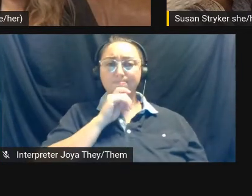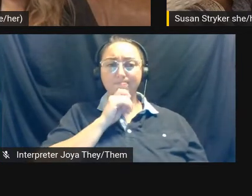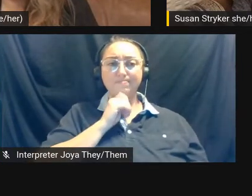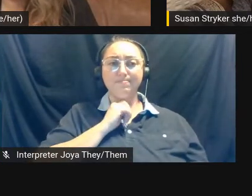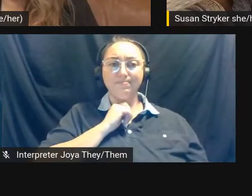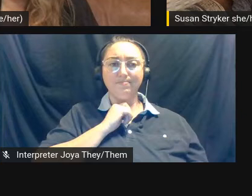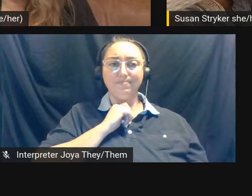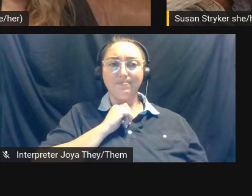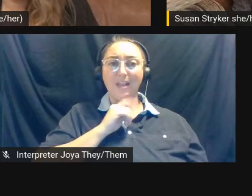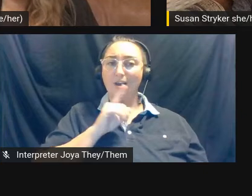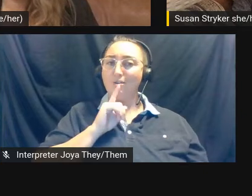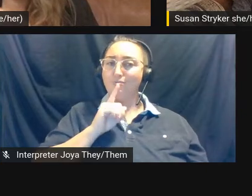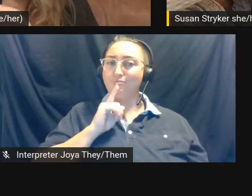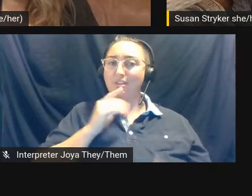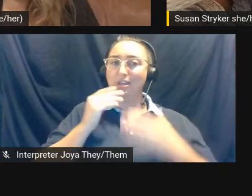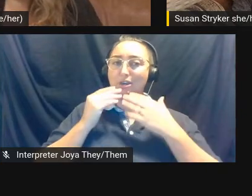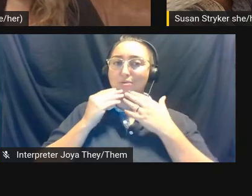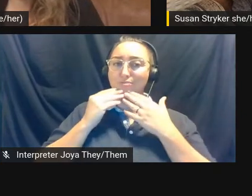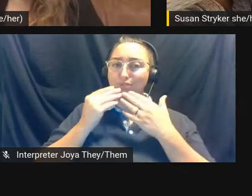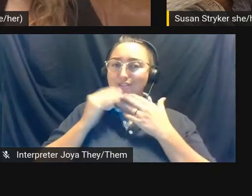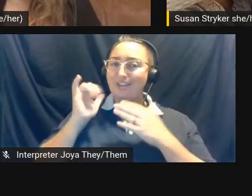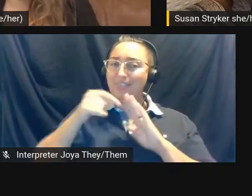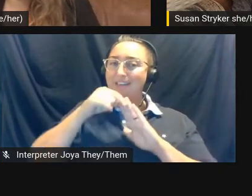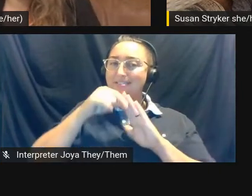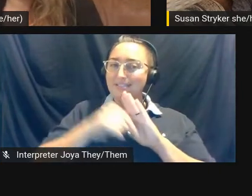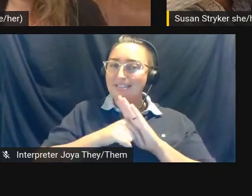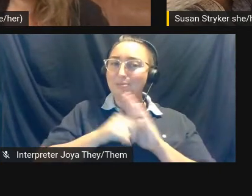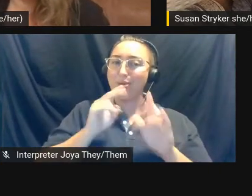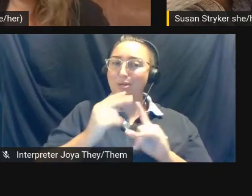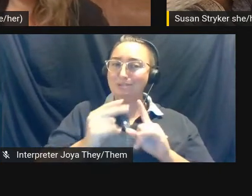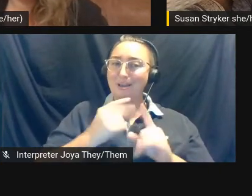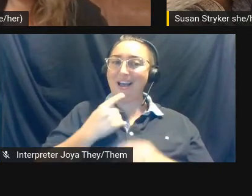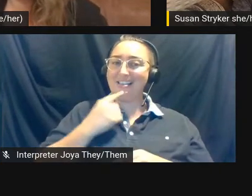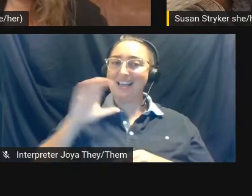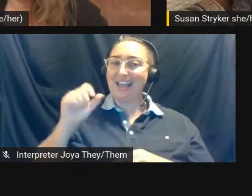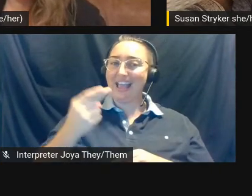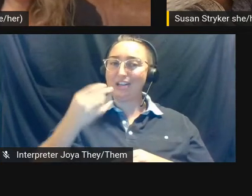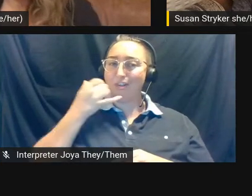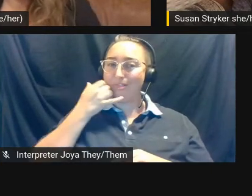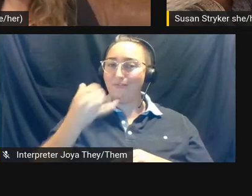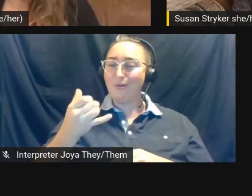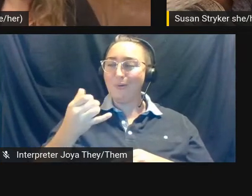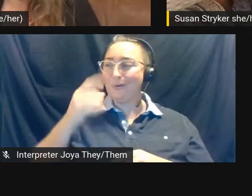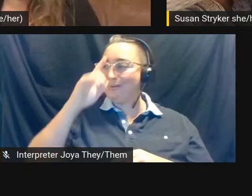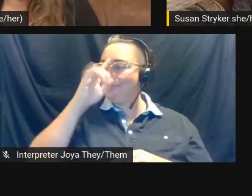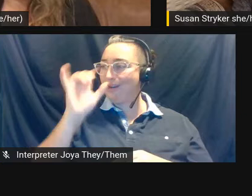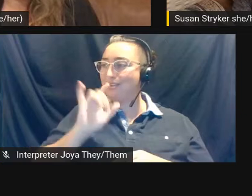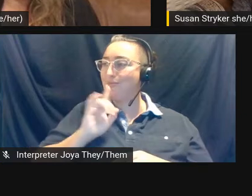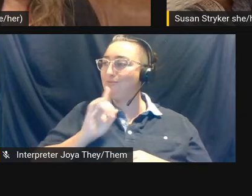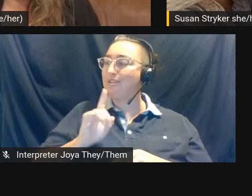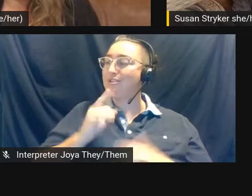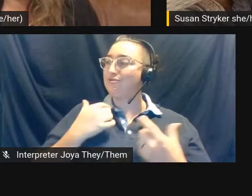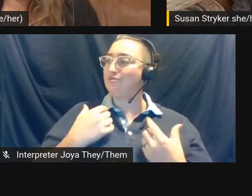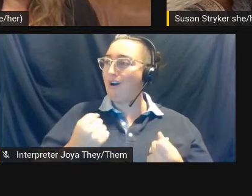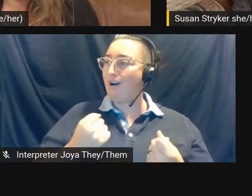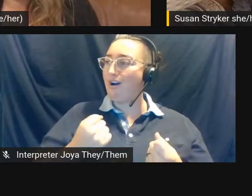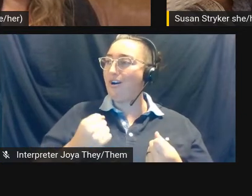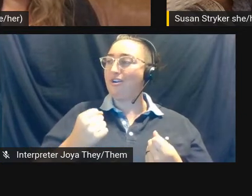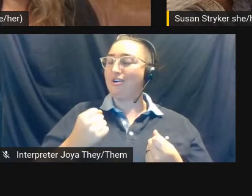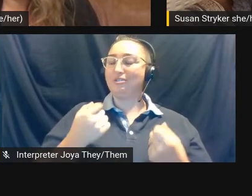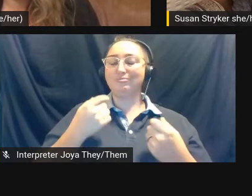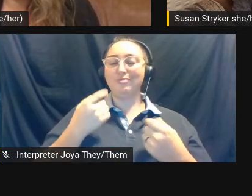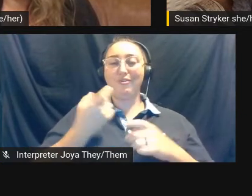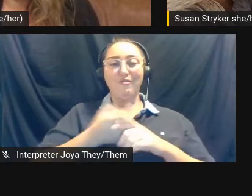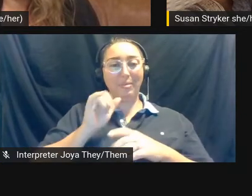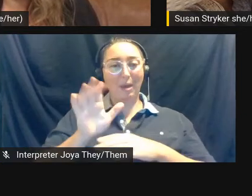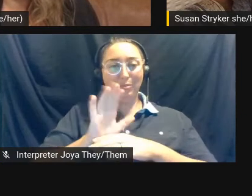I totally appreciate you taking kind of that deeper dive. I actually said to Cash on the phone that I thought it was like, really bold in Disclosure that it